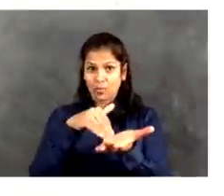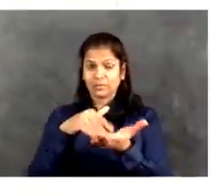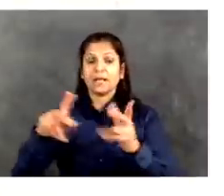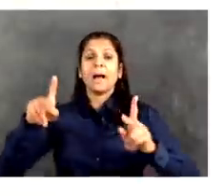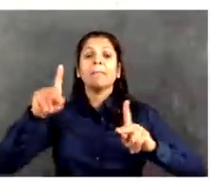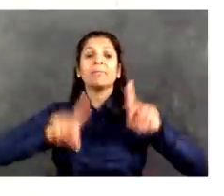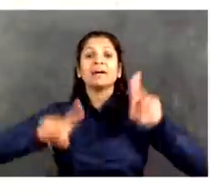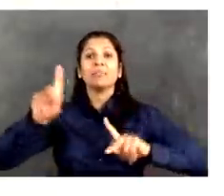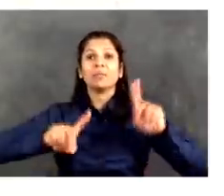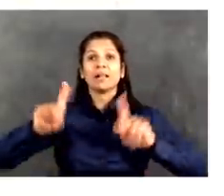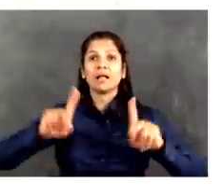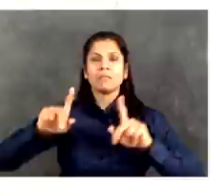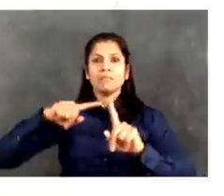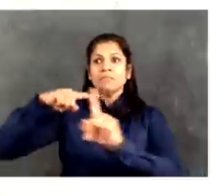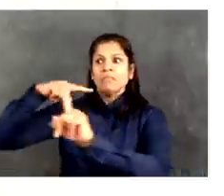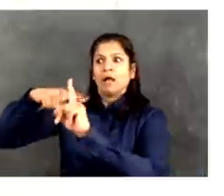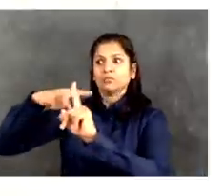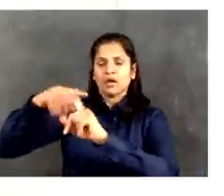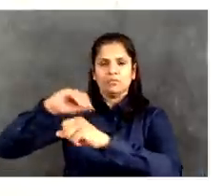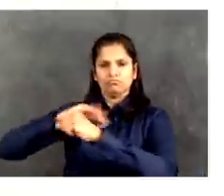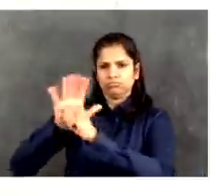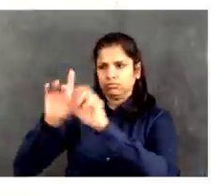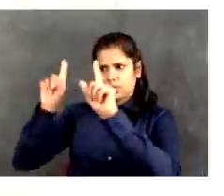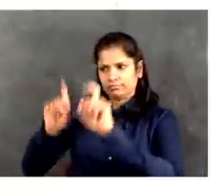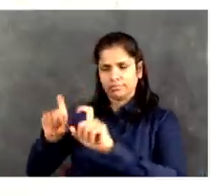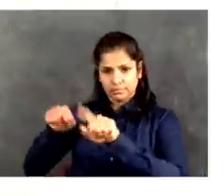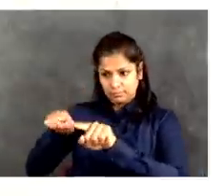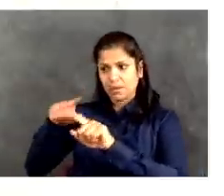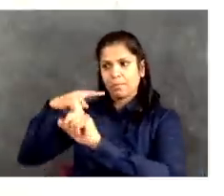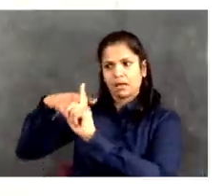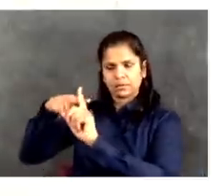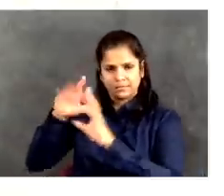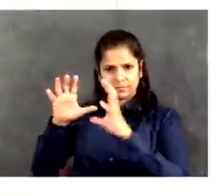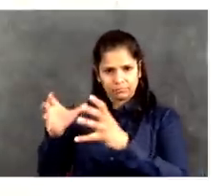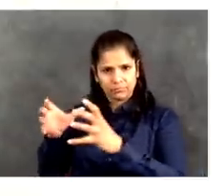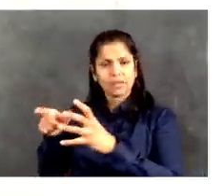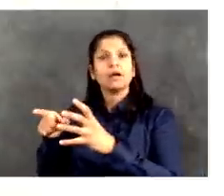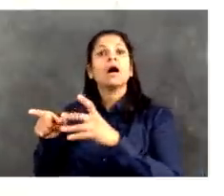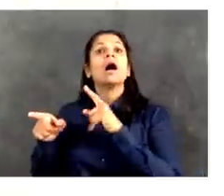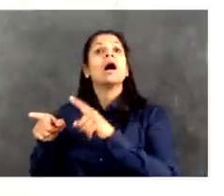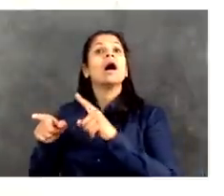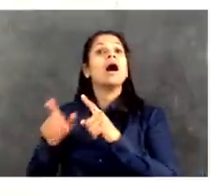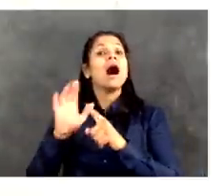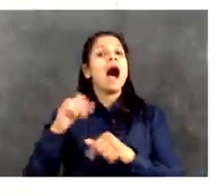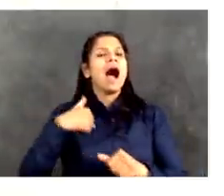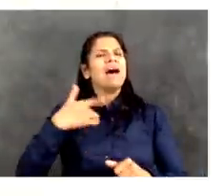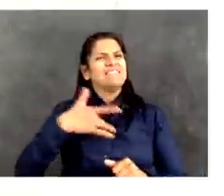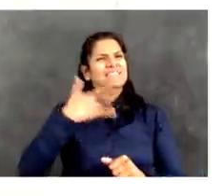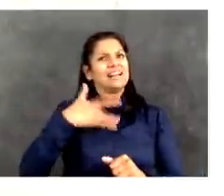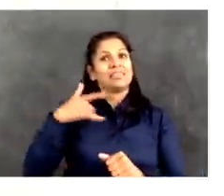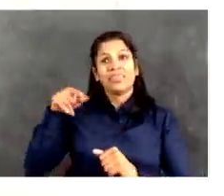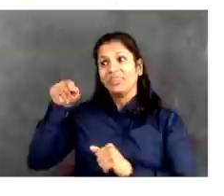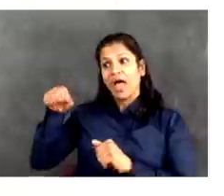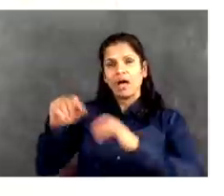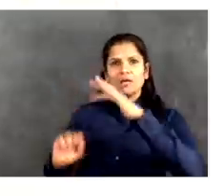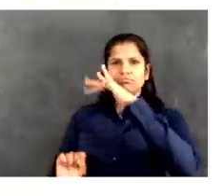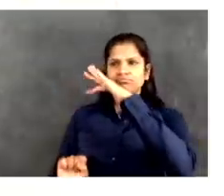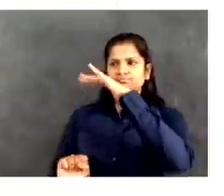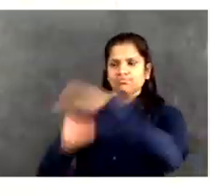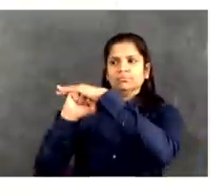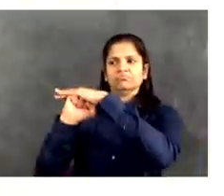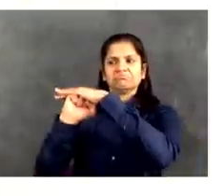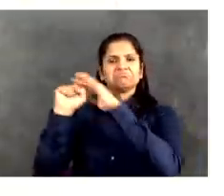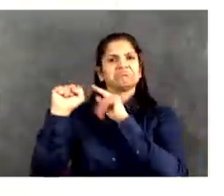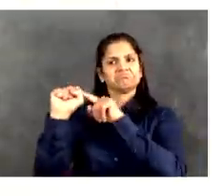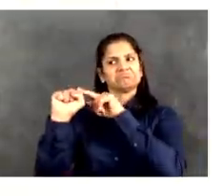is the tip of the iceberg for a number of different reasons, primarily because, you know, New Yorkers have been heeding to